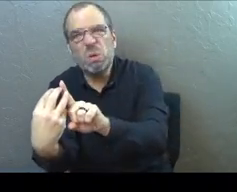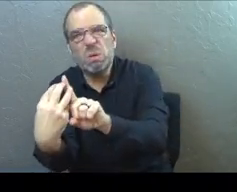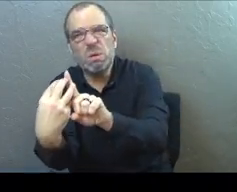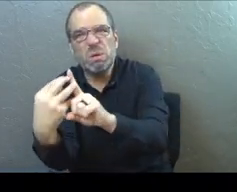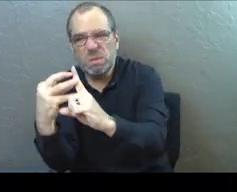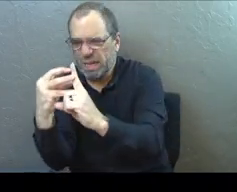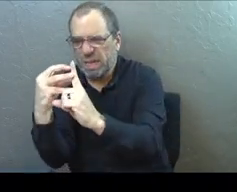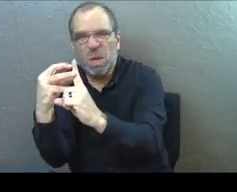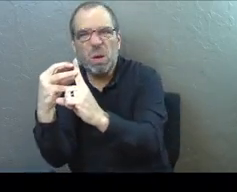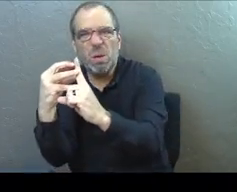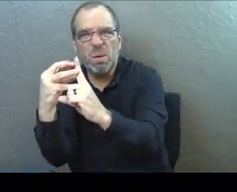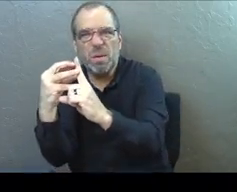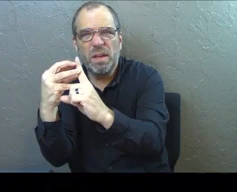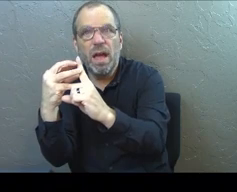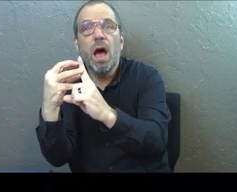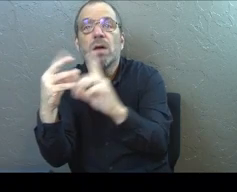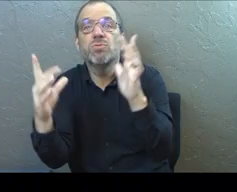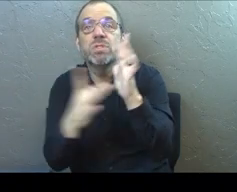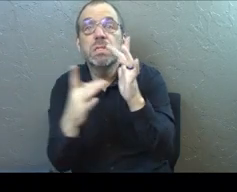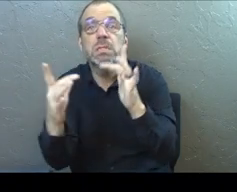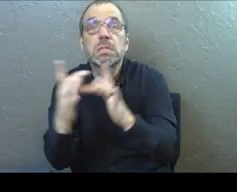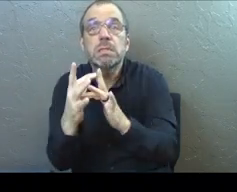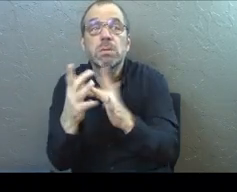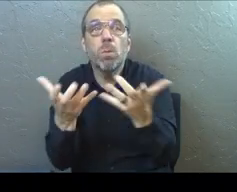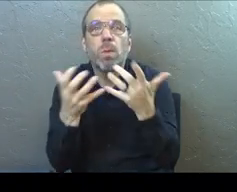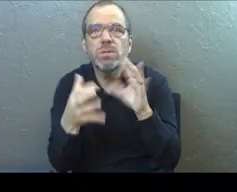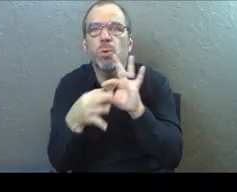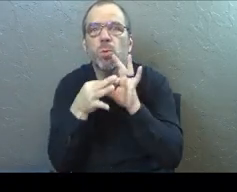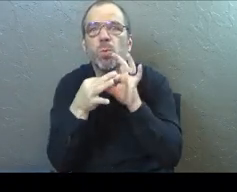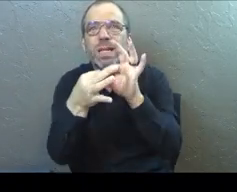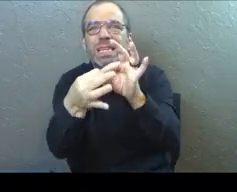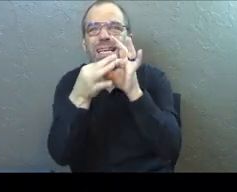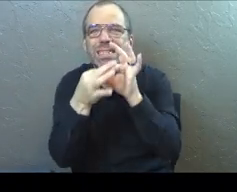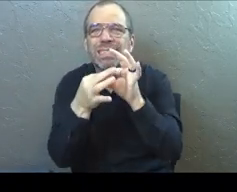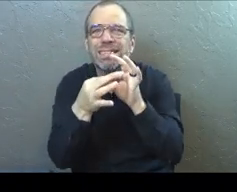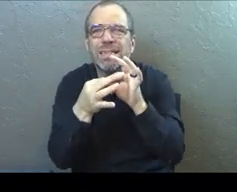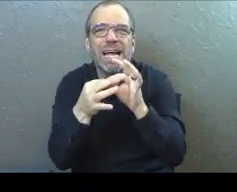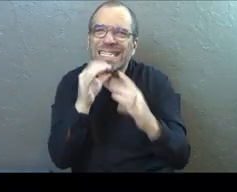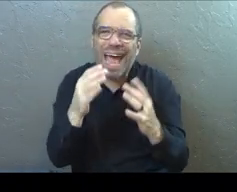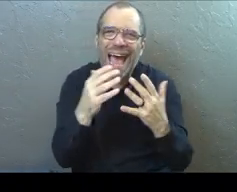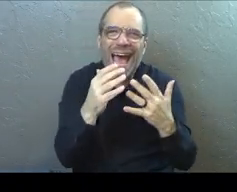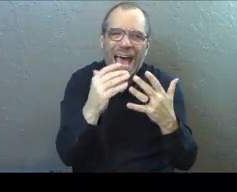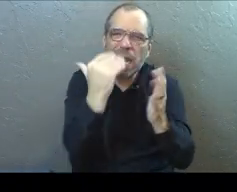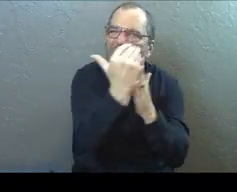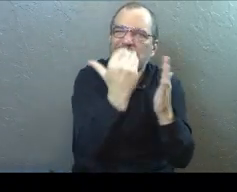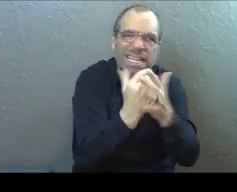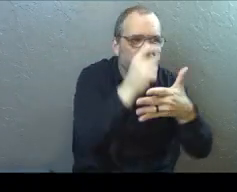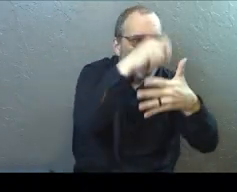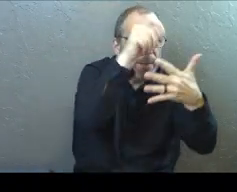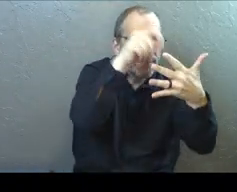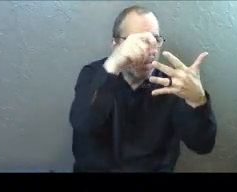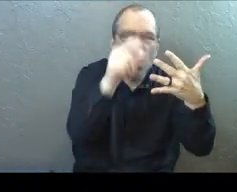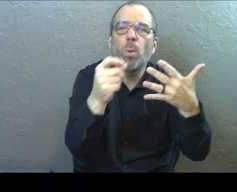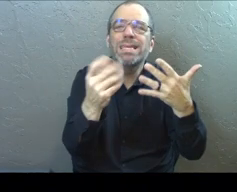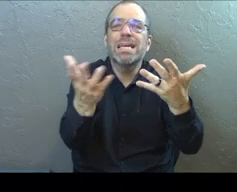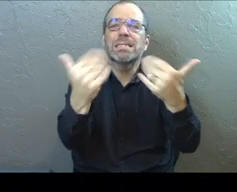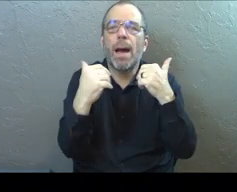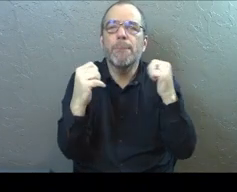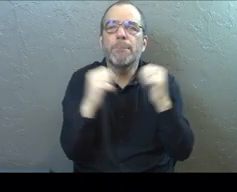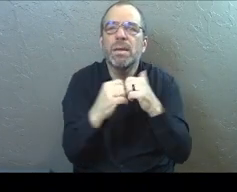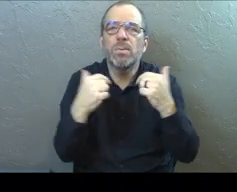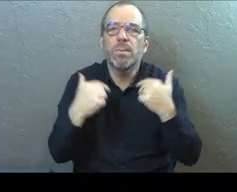Everything with Jesus is about relationship. Again, he doesn't give us a list of things to do. He says, come be with me.